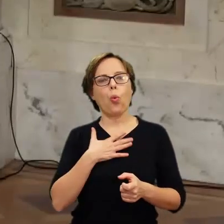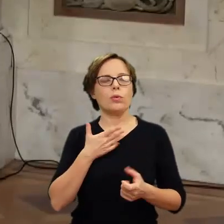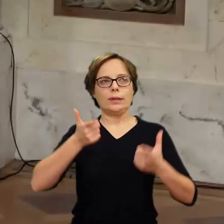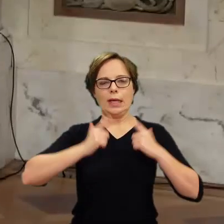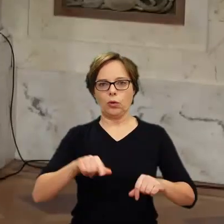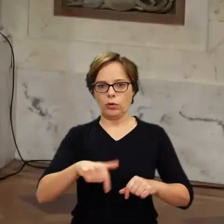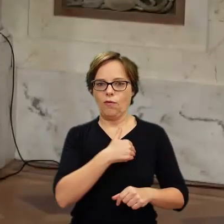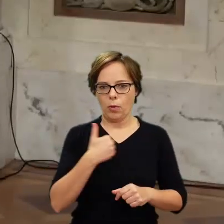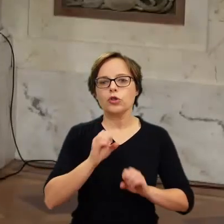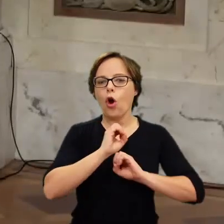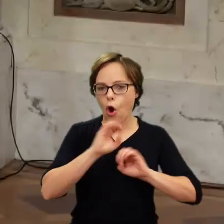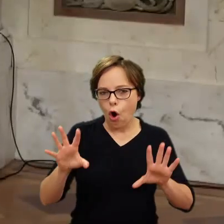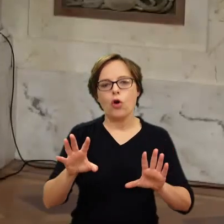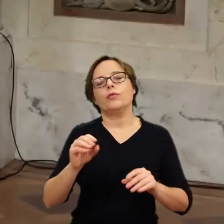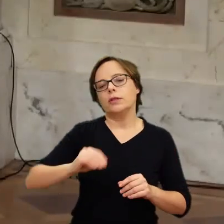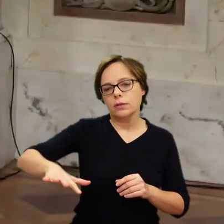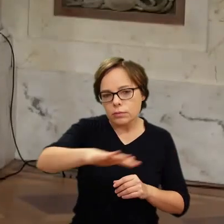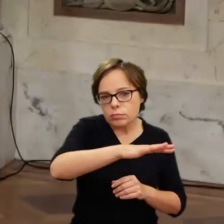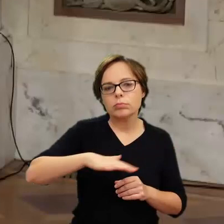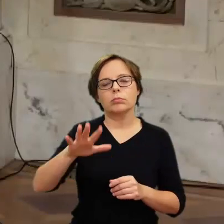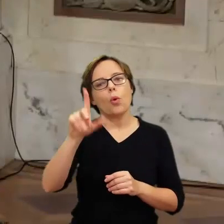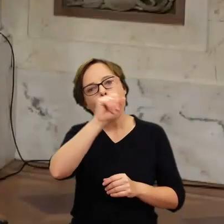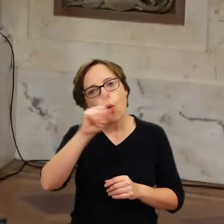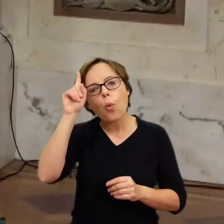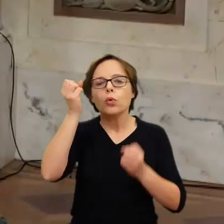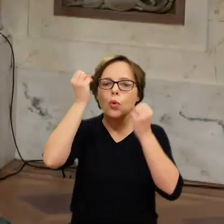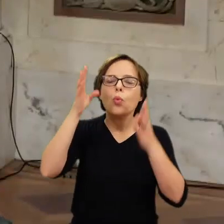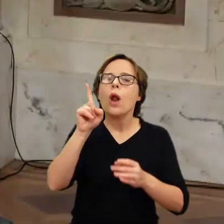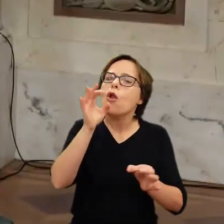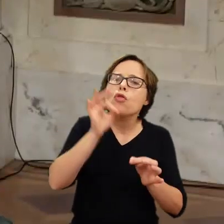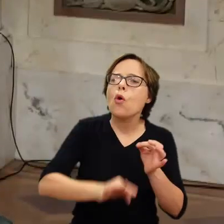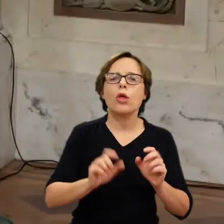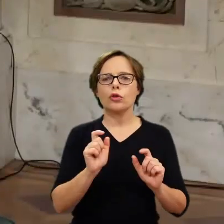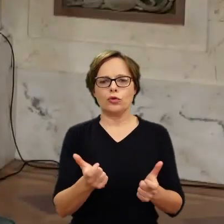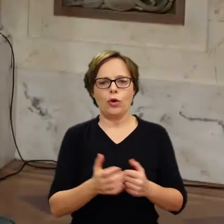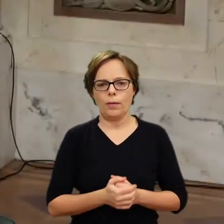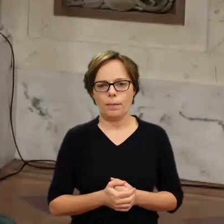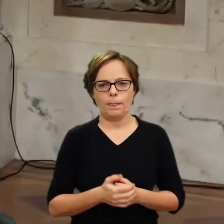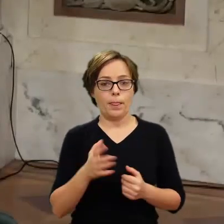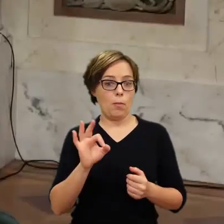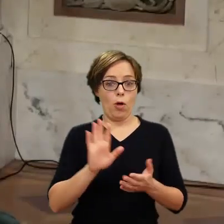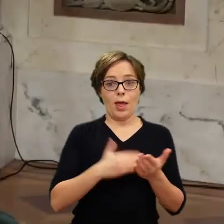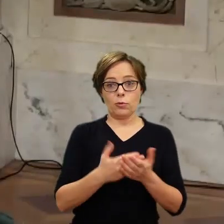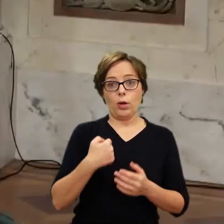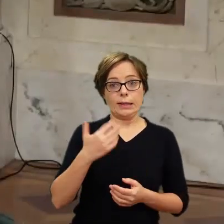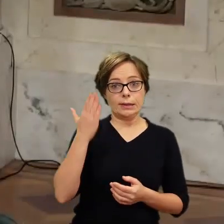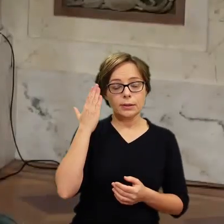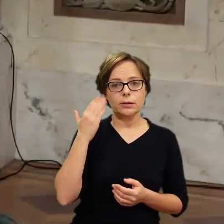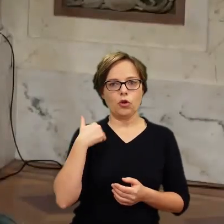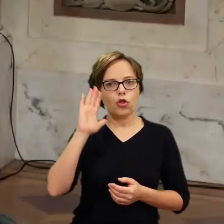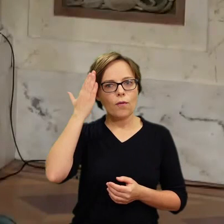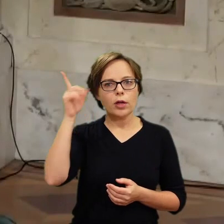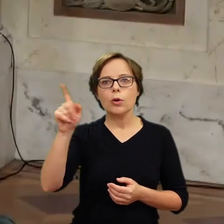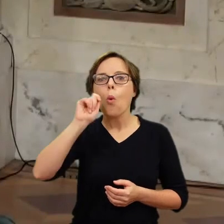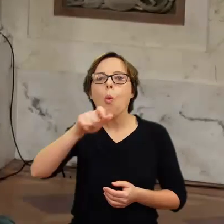You know, of course, yes, landscape, people, culture, but what specifics? Like, you know, we learn now that how courageous the